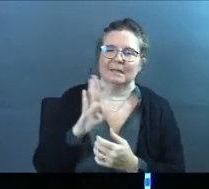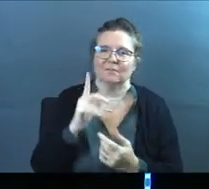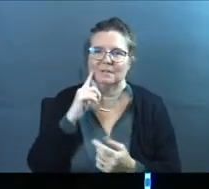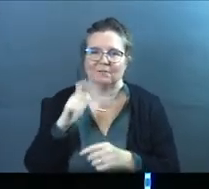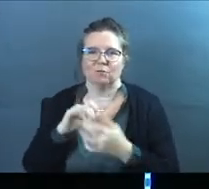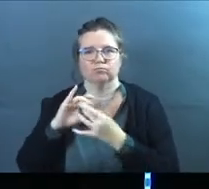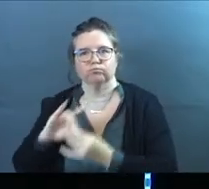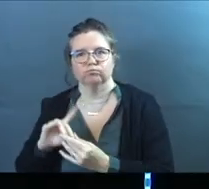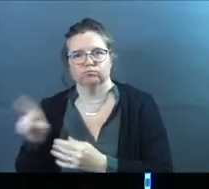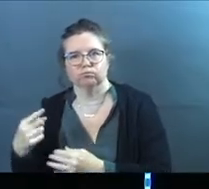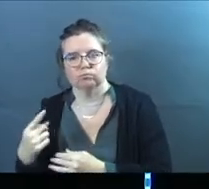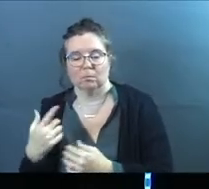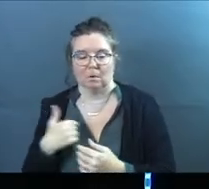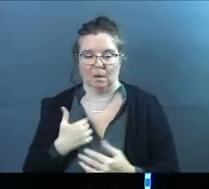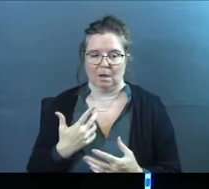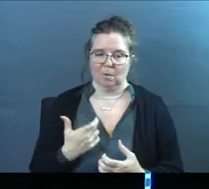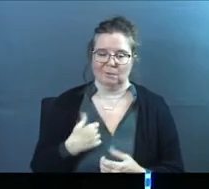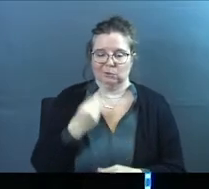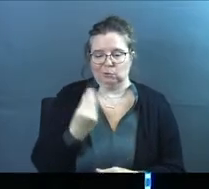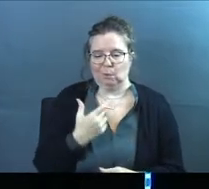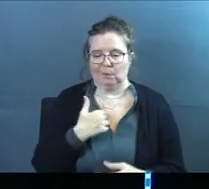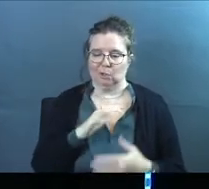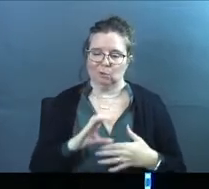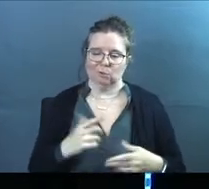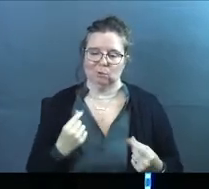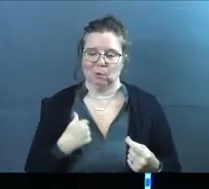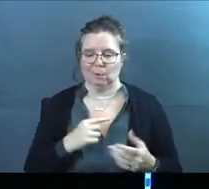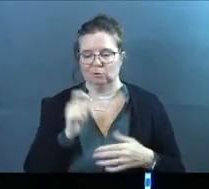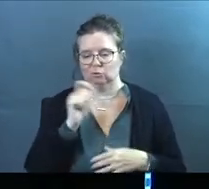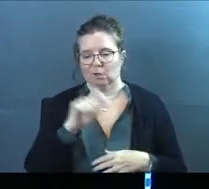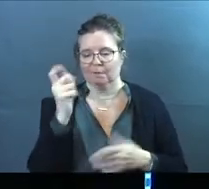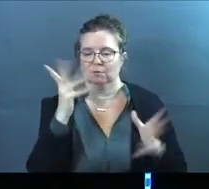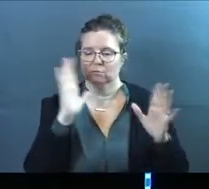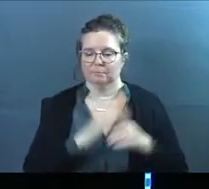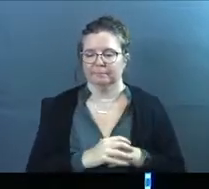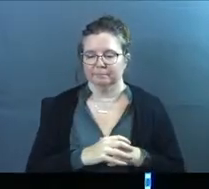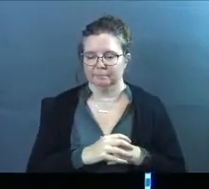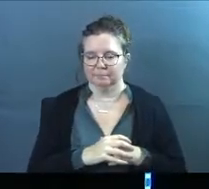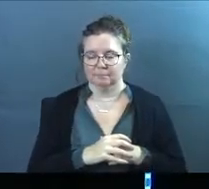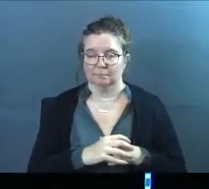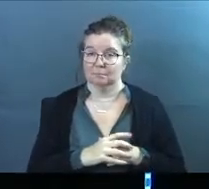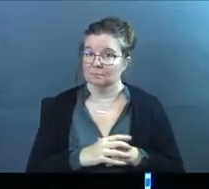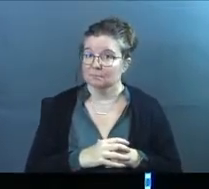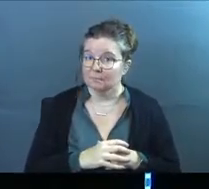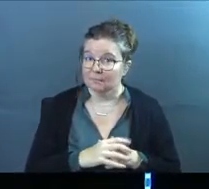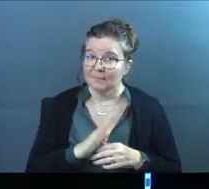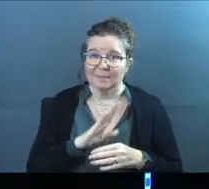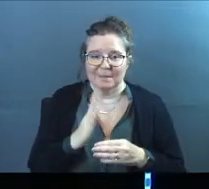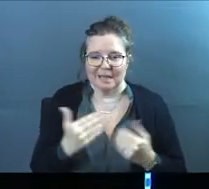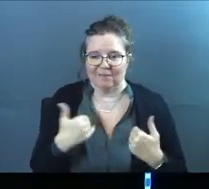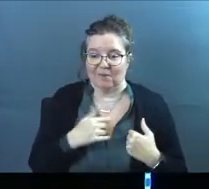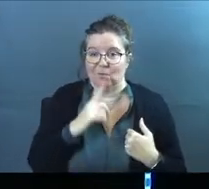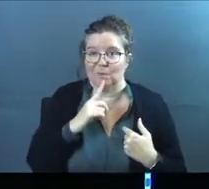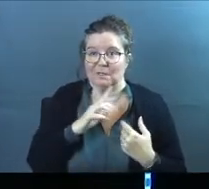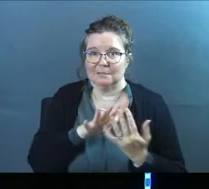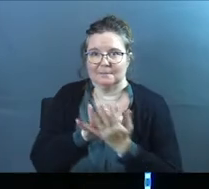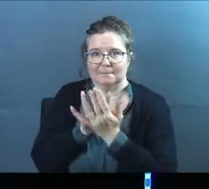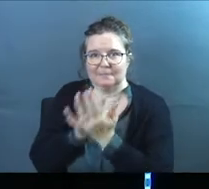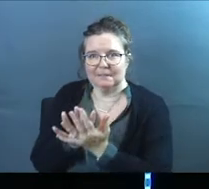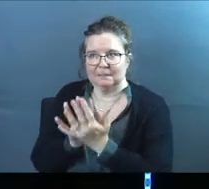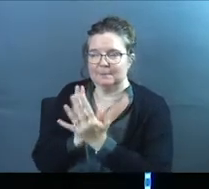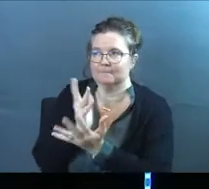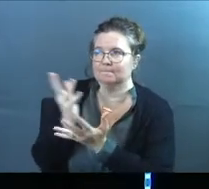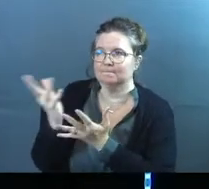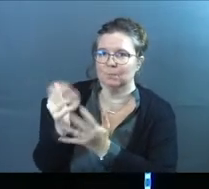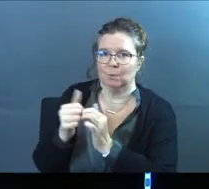time? Am I just going to you because I just was told, and that's what Christians do. We check the box, but never to have a real intimate conversation